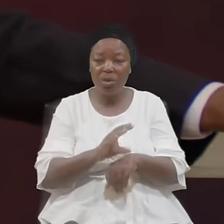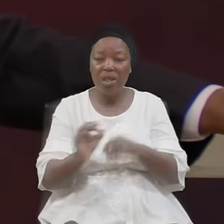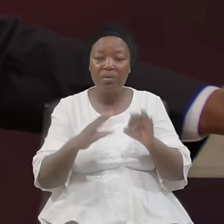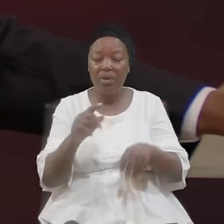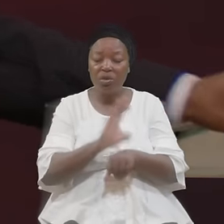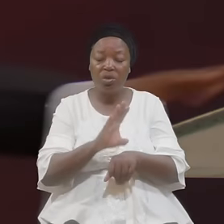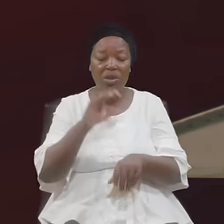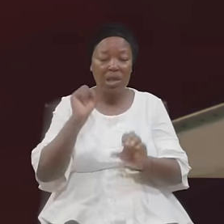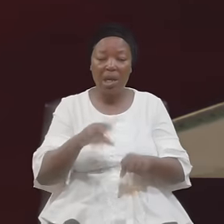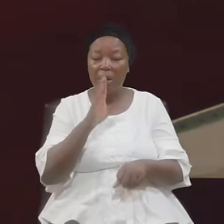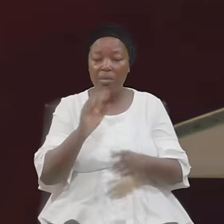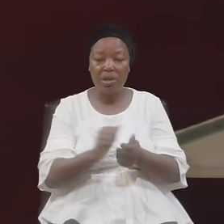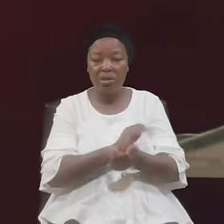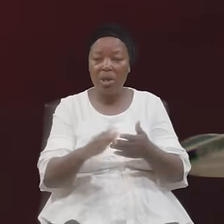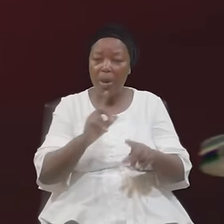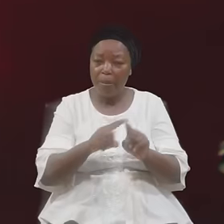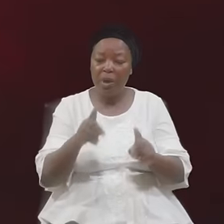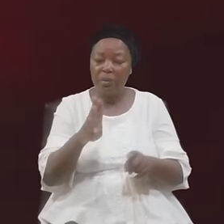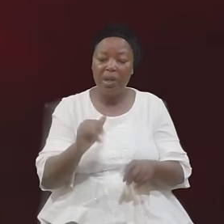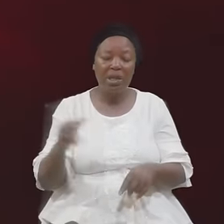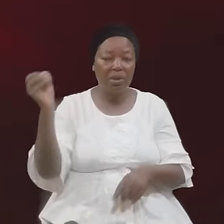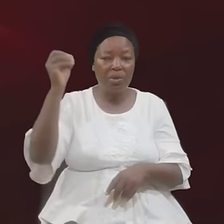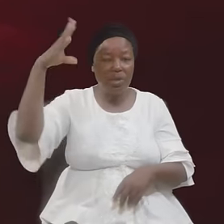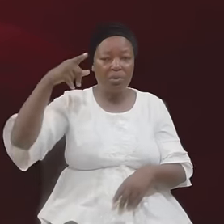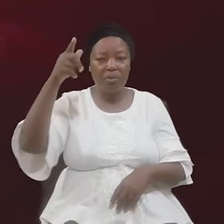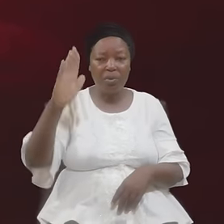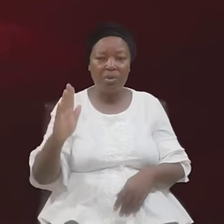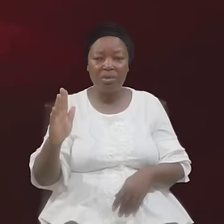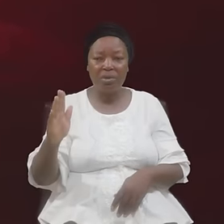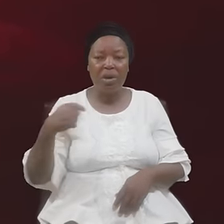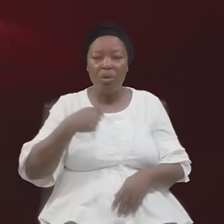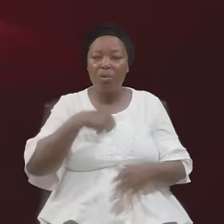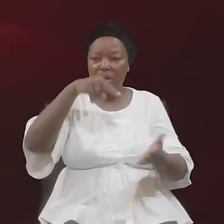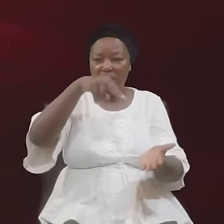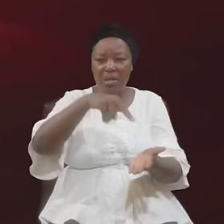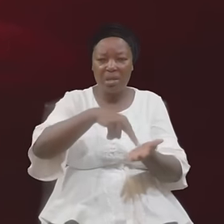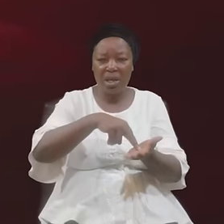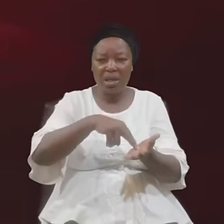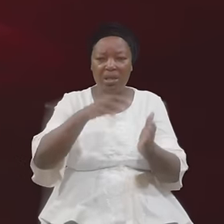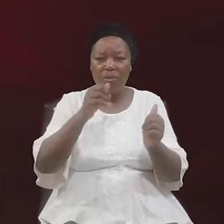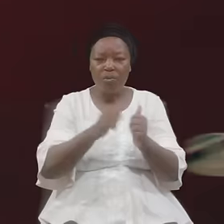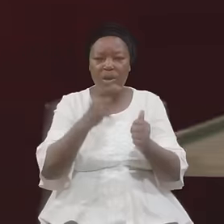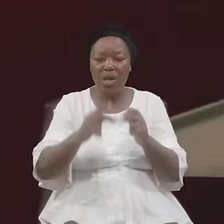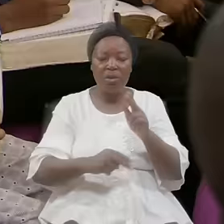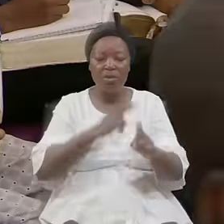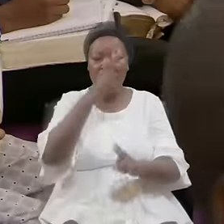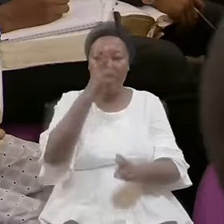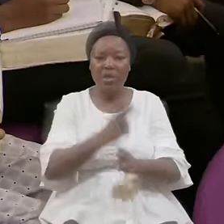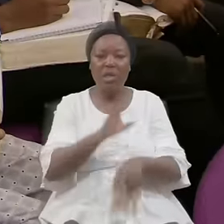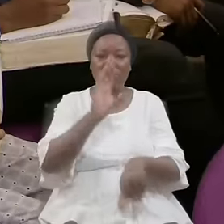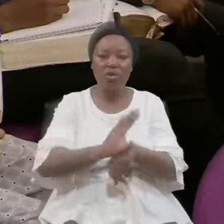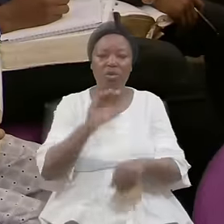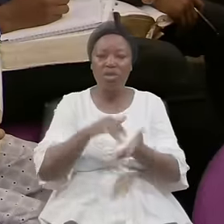Destroyed But By The Grace Of God Will Stand With The Universal Church